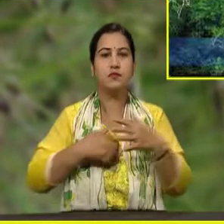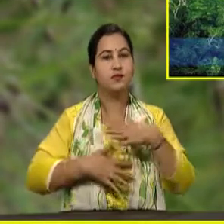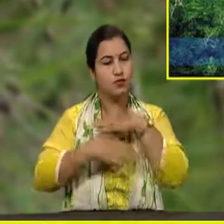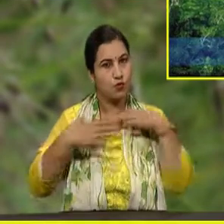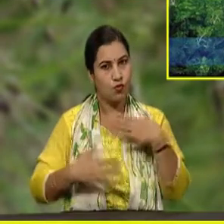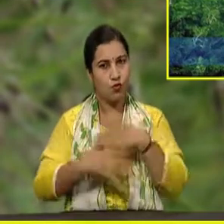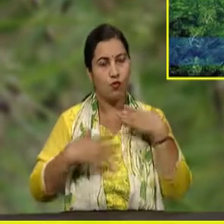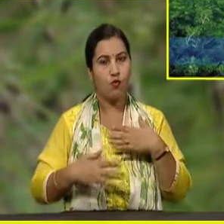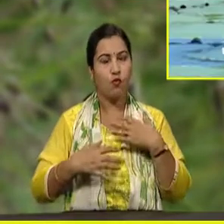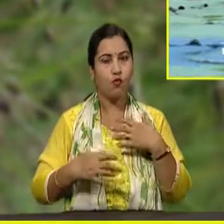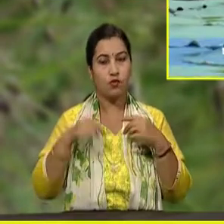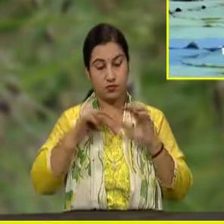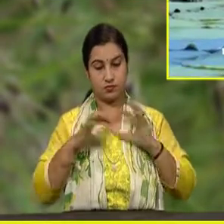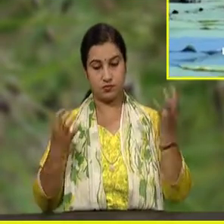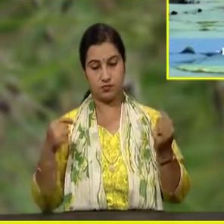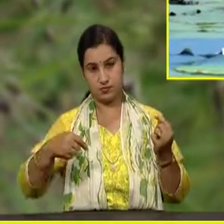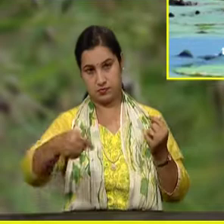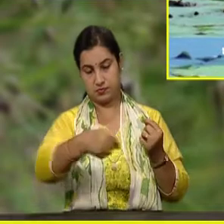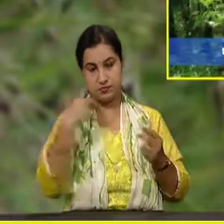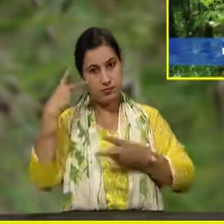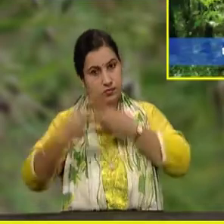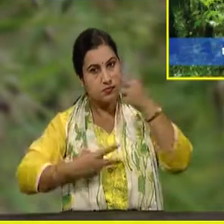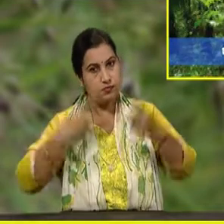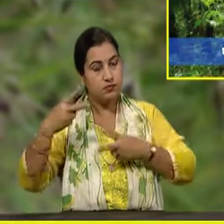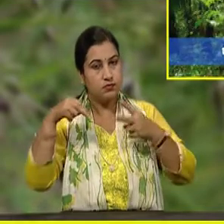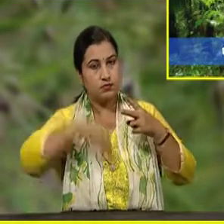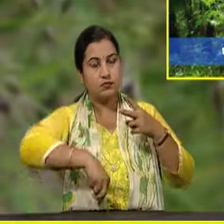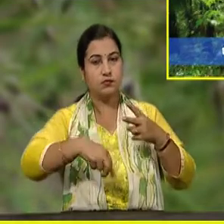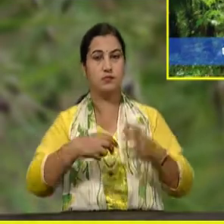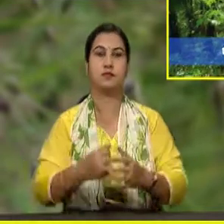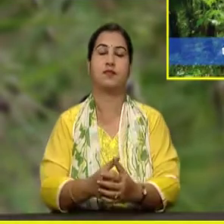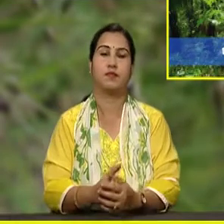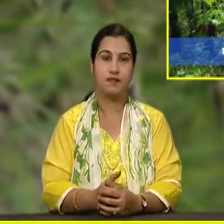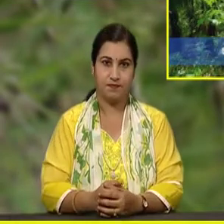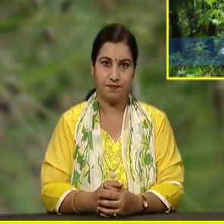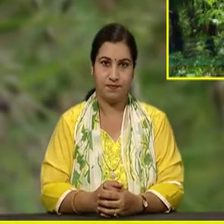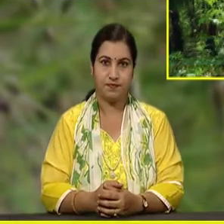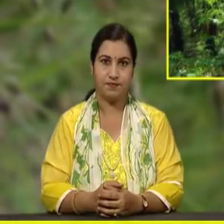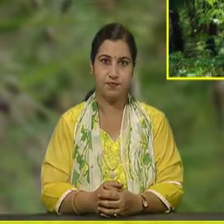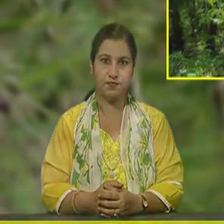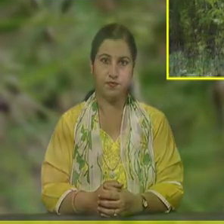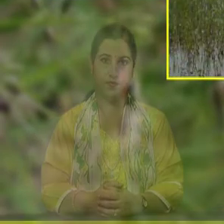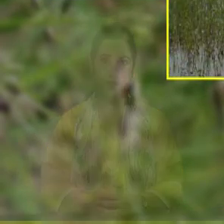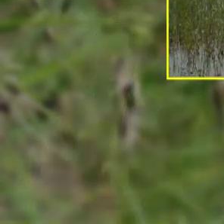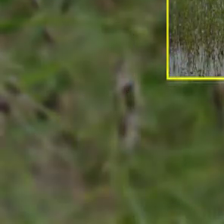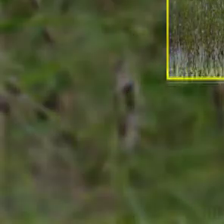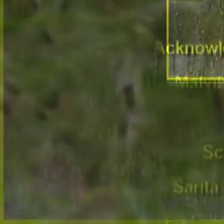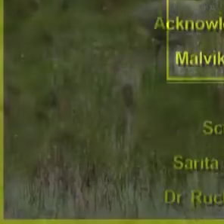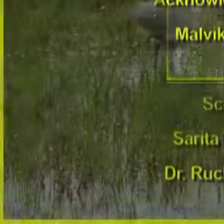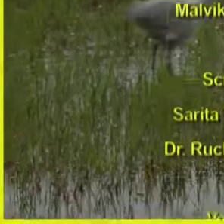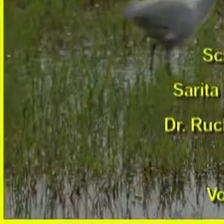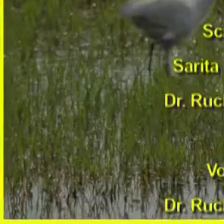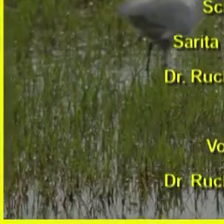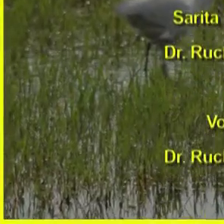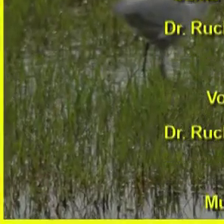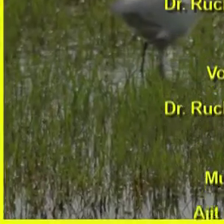must have enjoyed the journey of Tropical Rainforests. For the That we are known